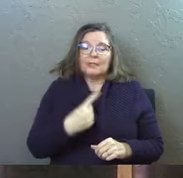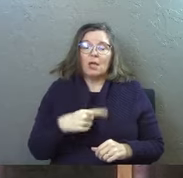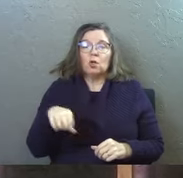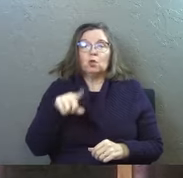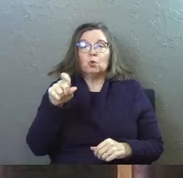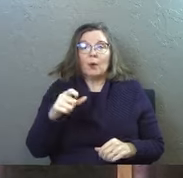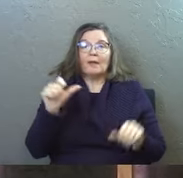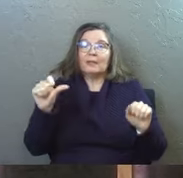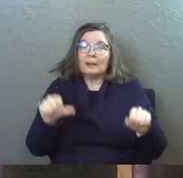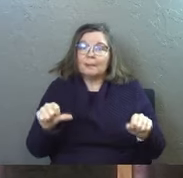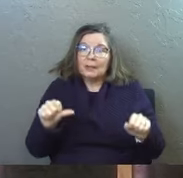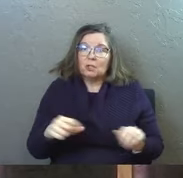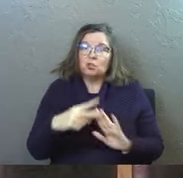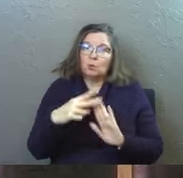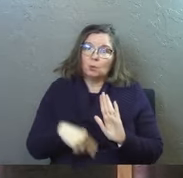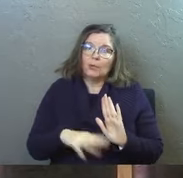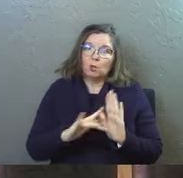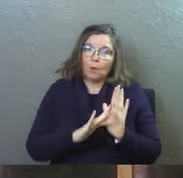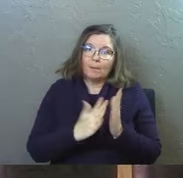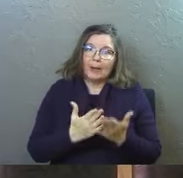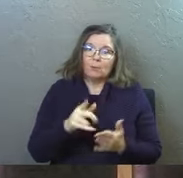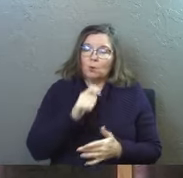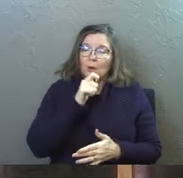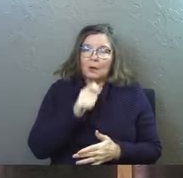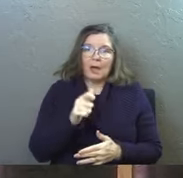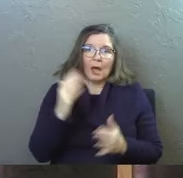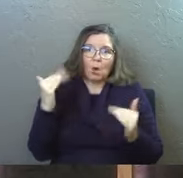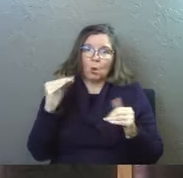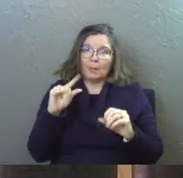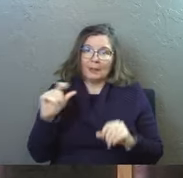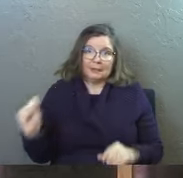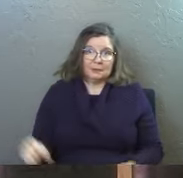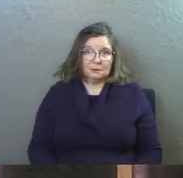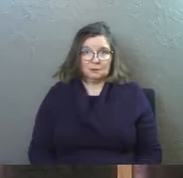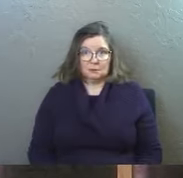saying you have the ability to read your Bible you are not hopeless